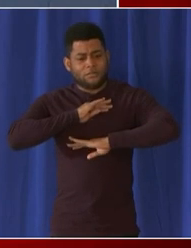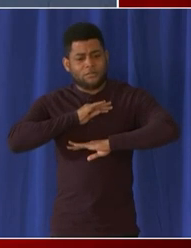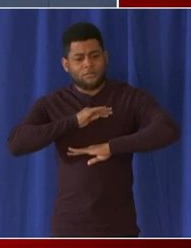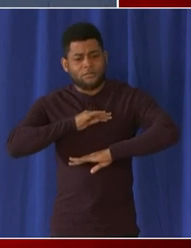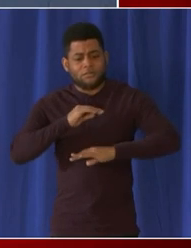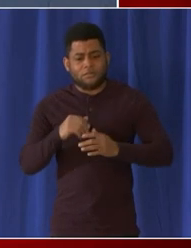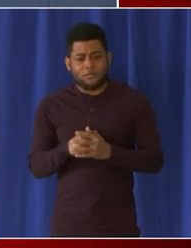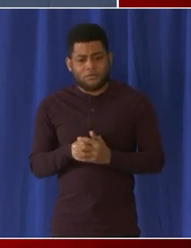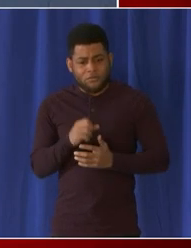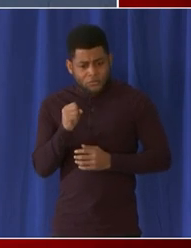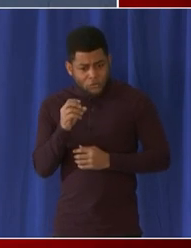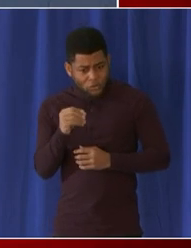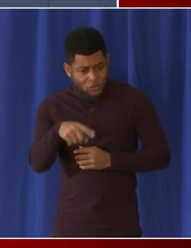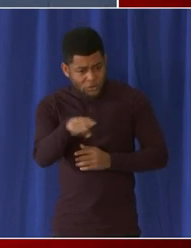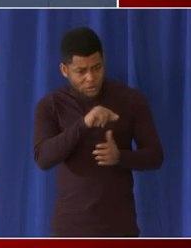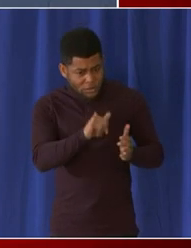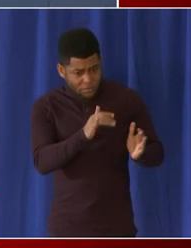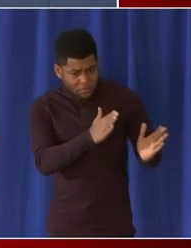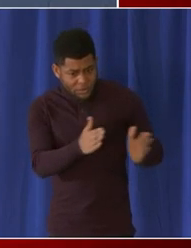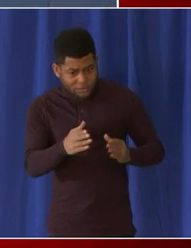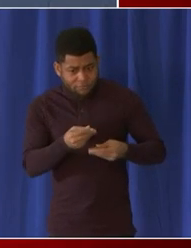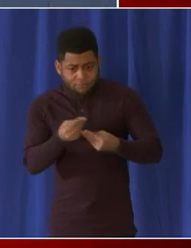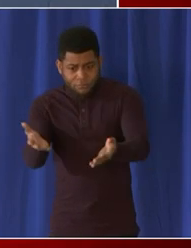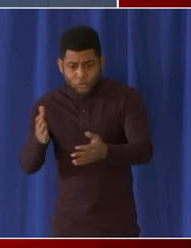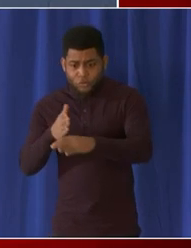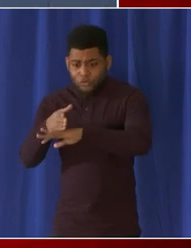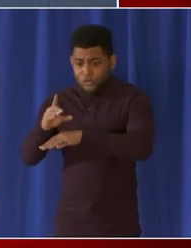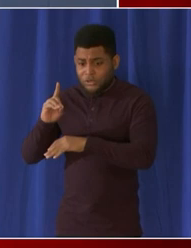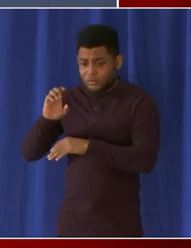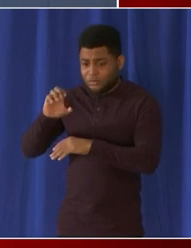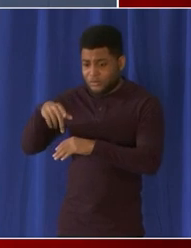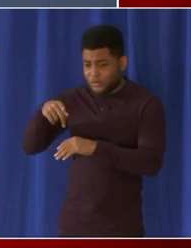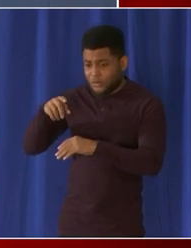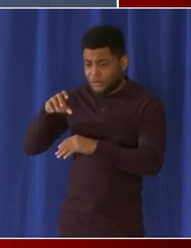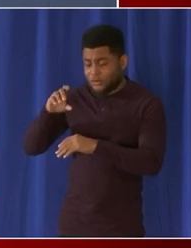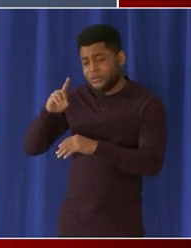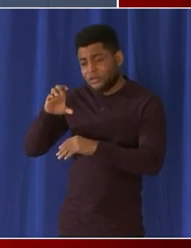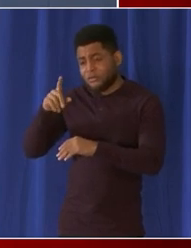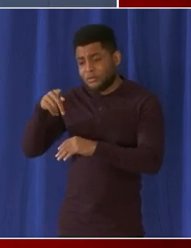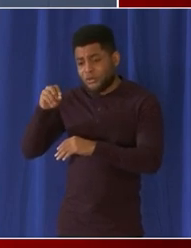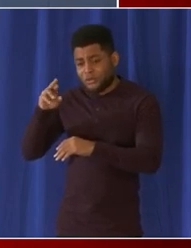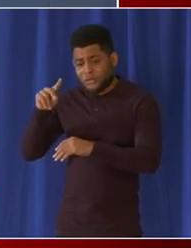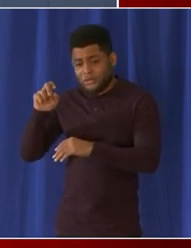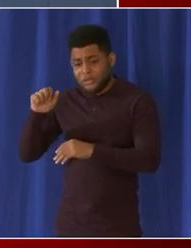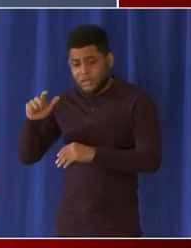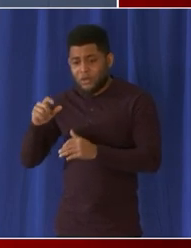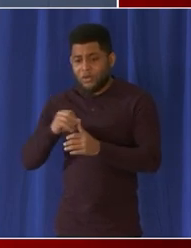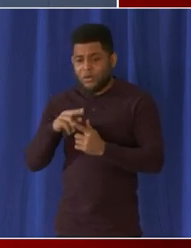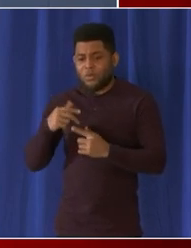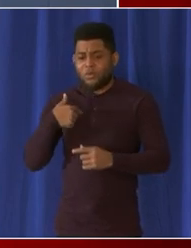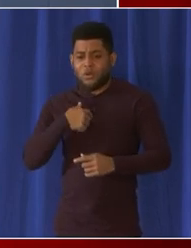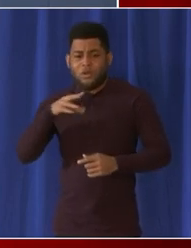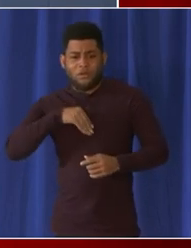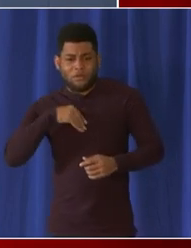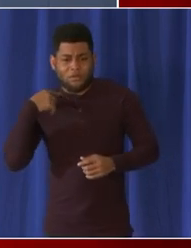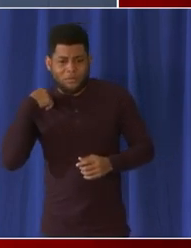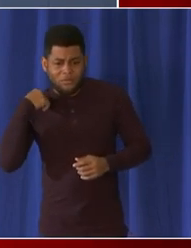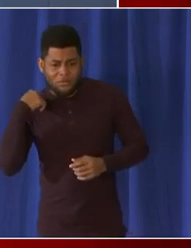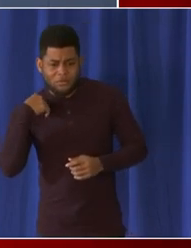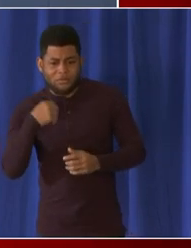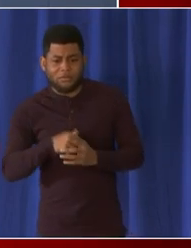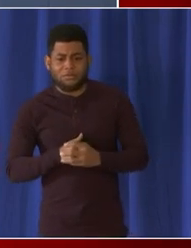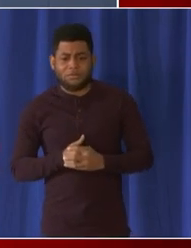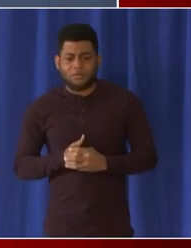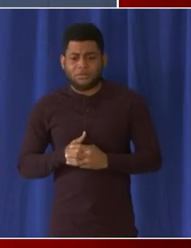dc portal or will that be used to pay out existing uh applications yeah so uh when we closed out the portal back in